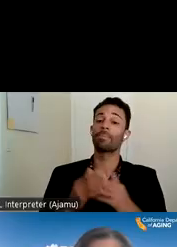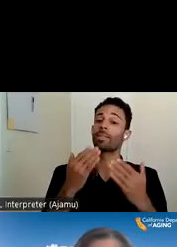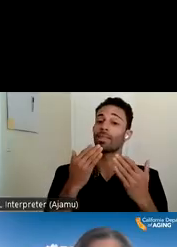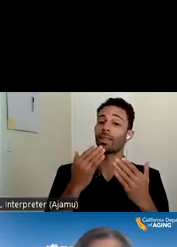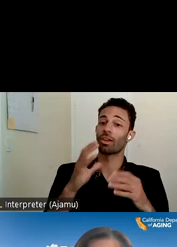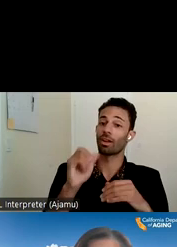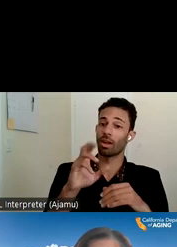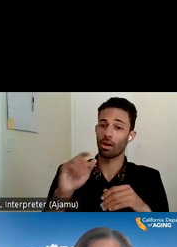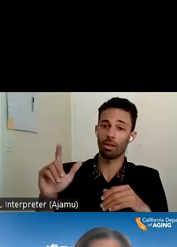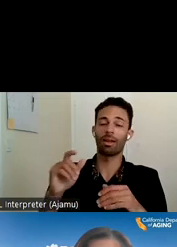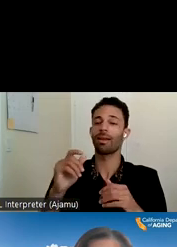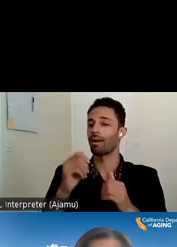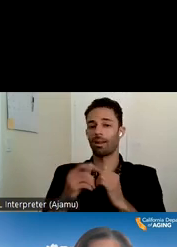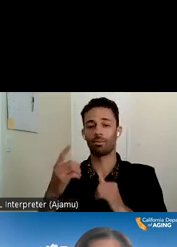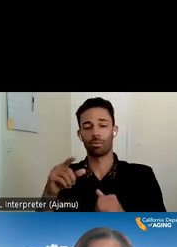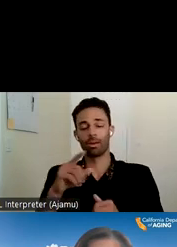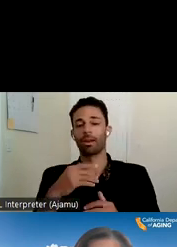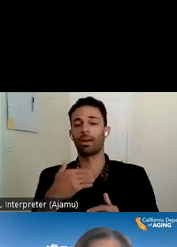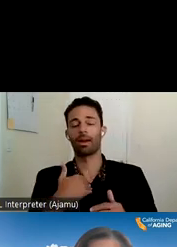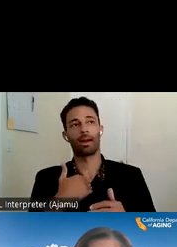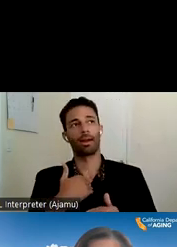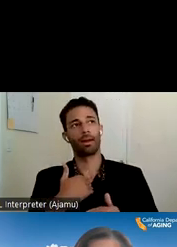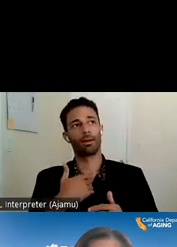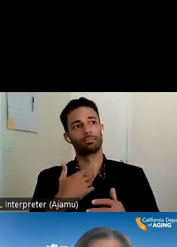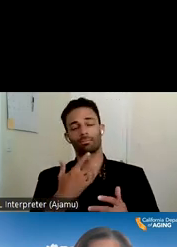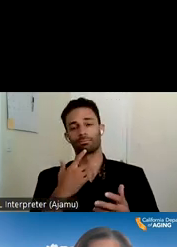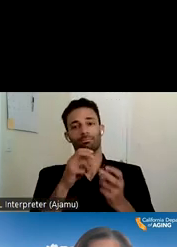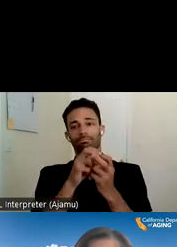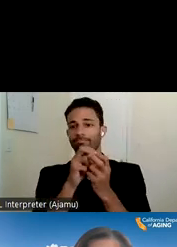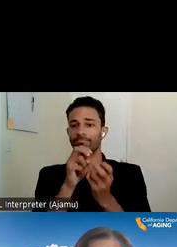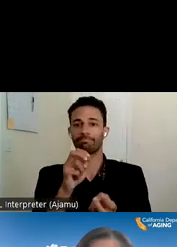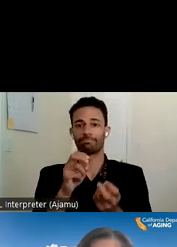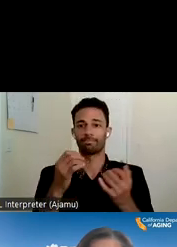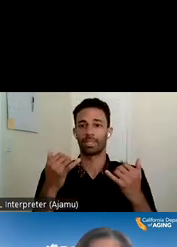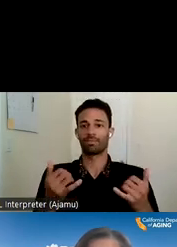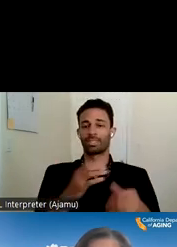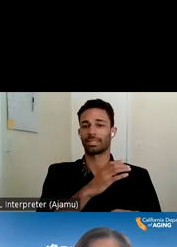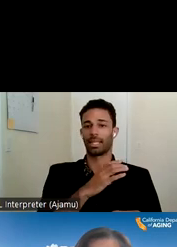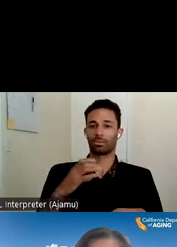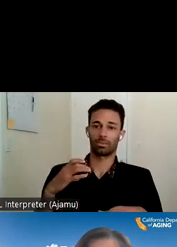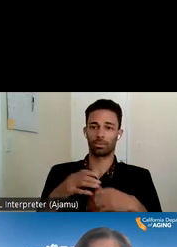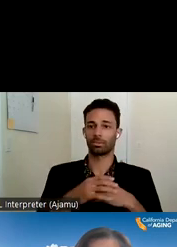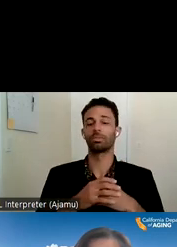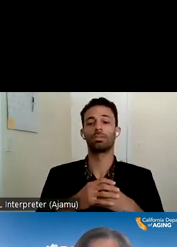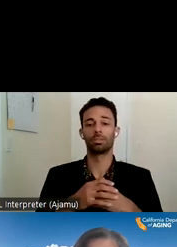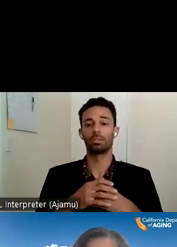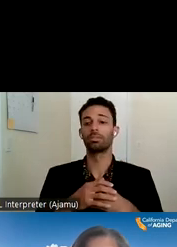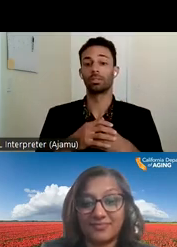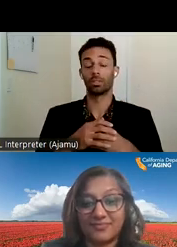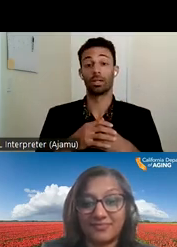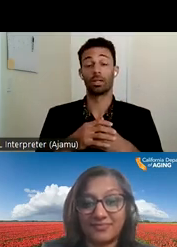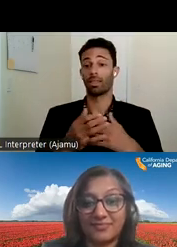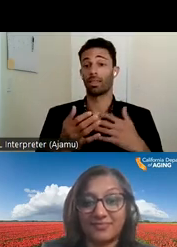everyone i am just um i'm just in awe of this council and the